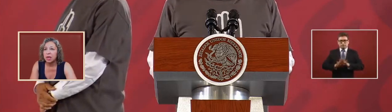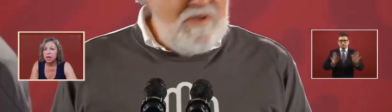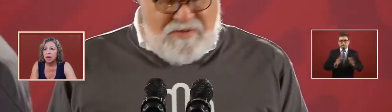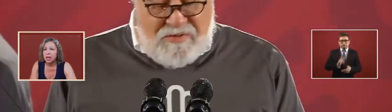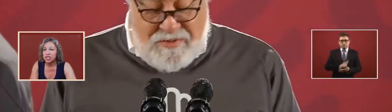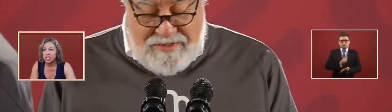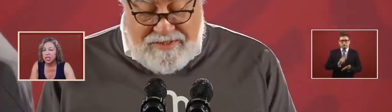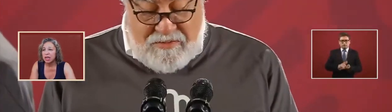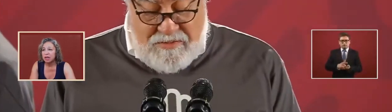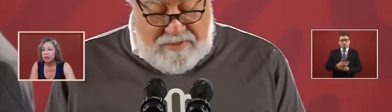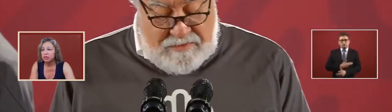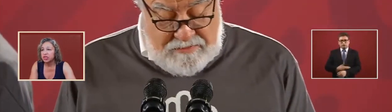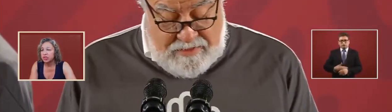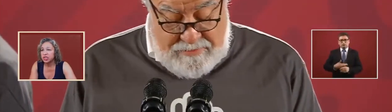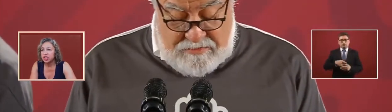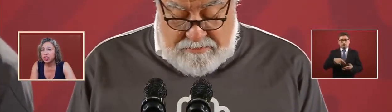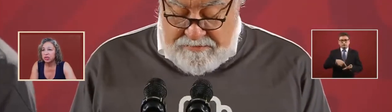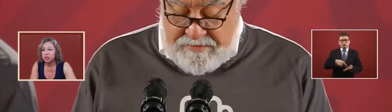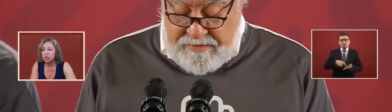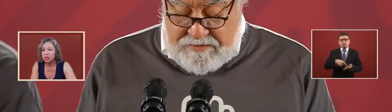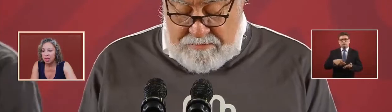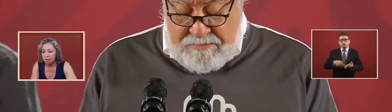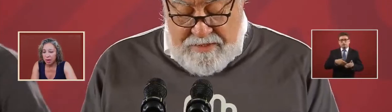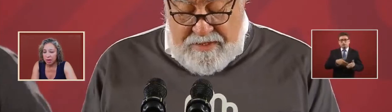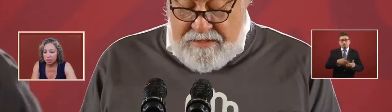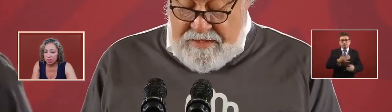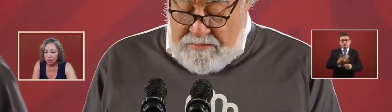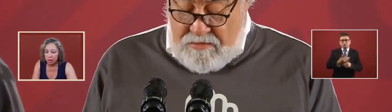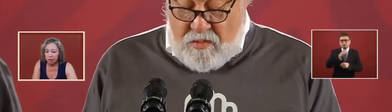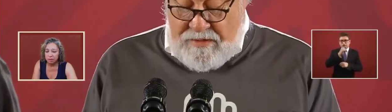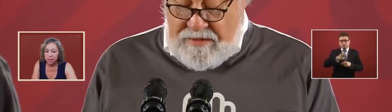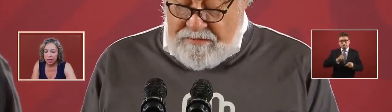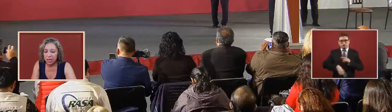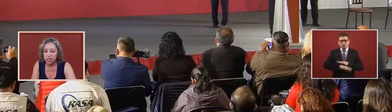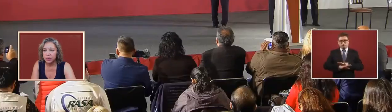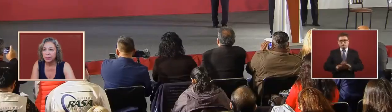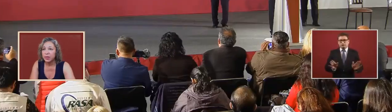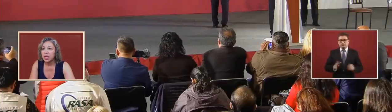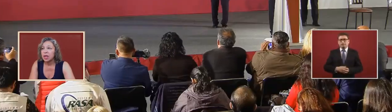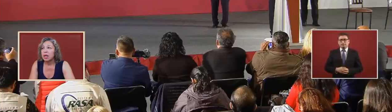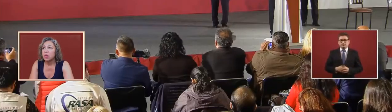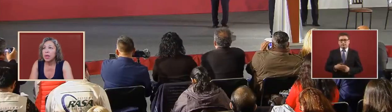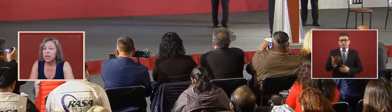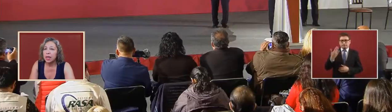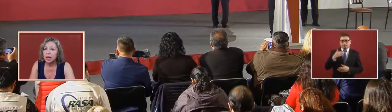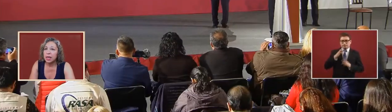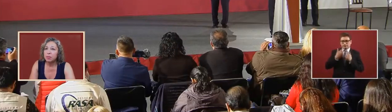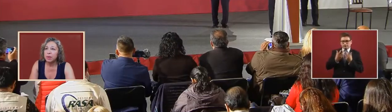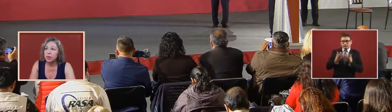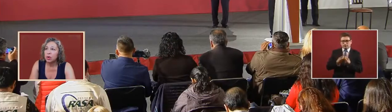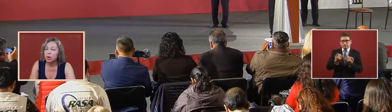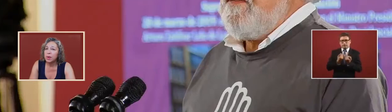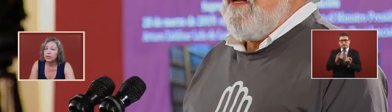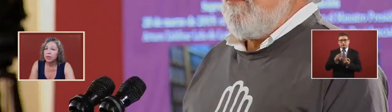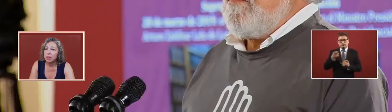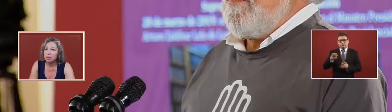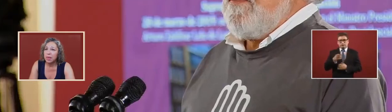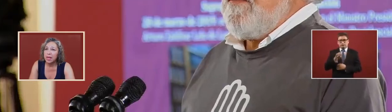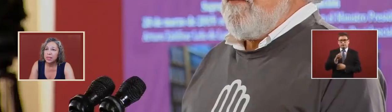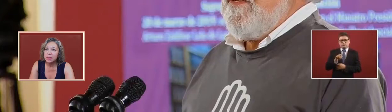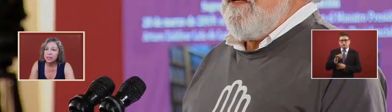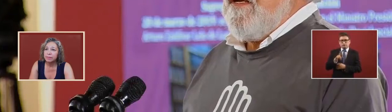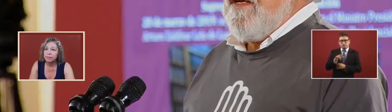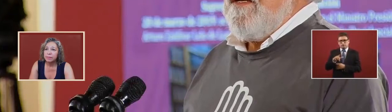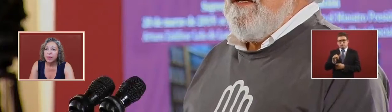legislative judicial to the uh investigation we let people know about the